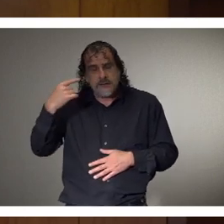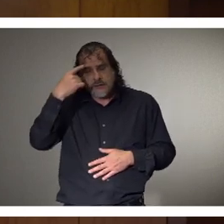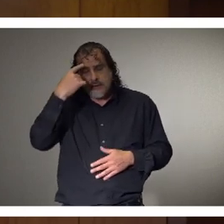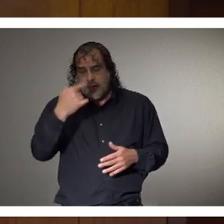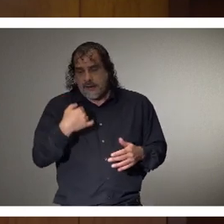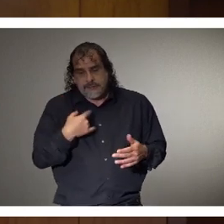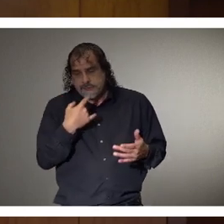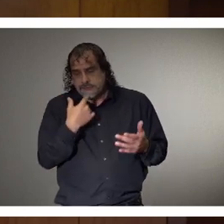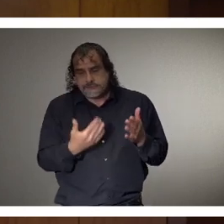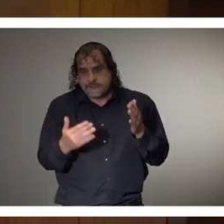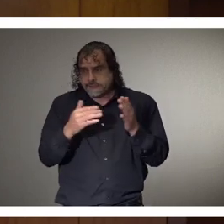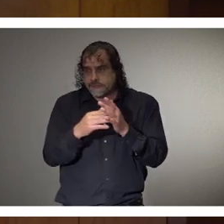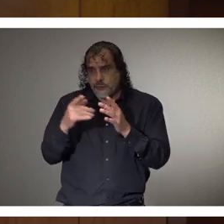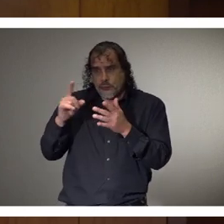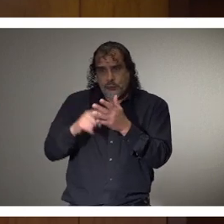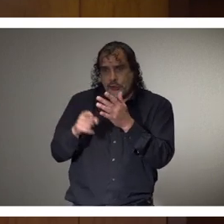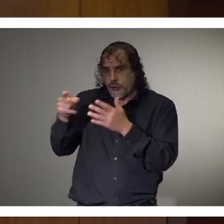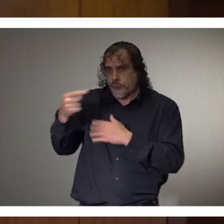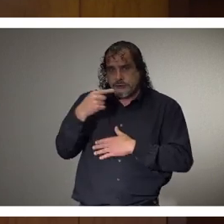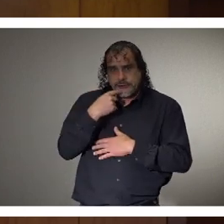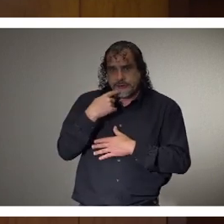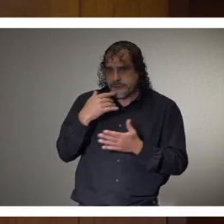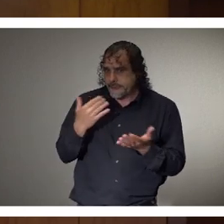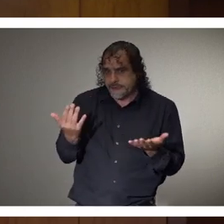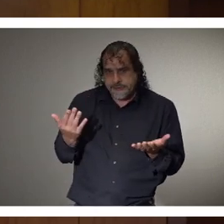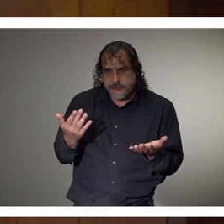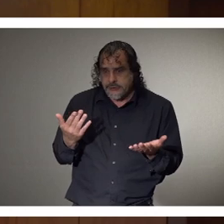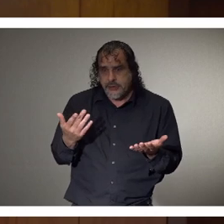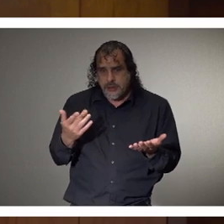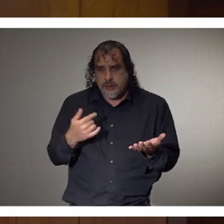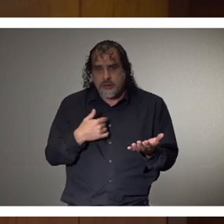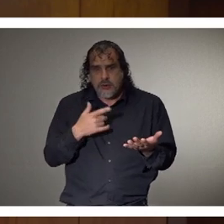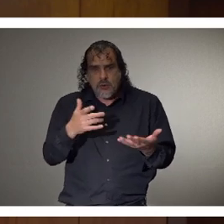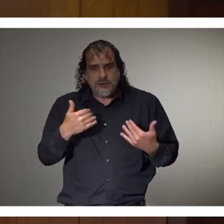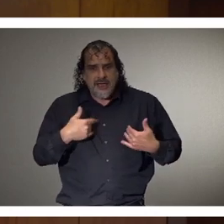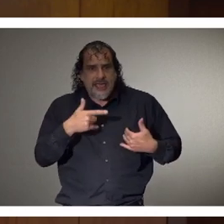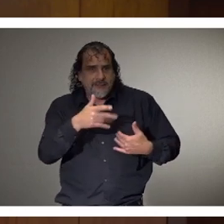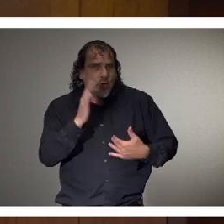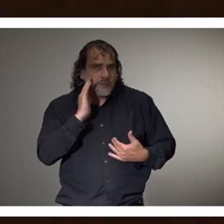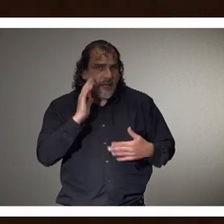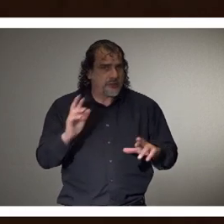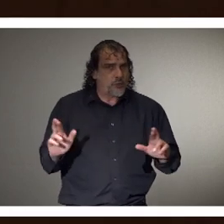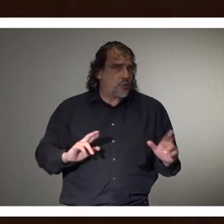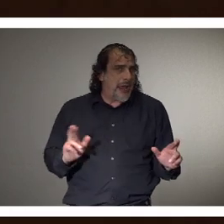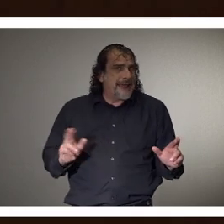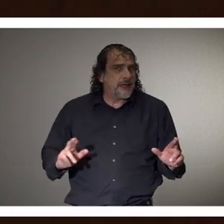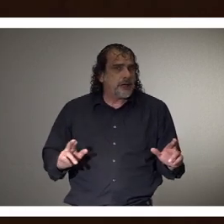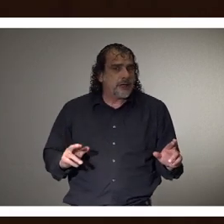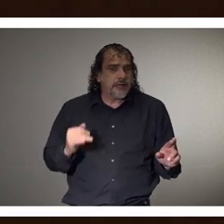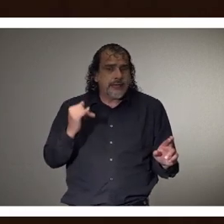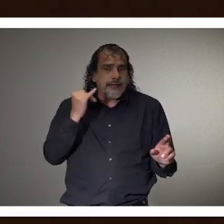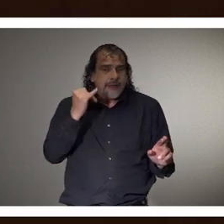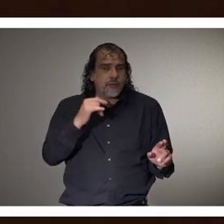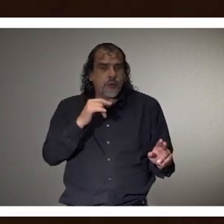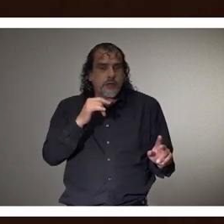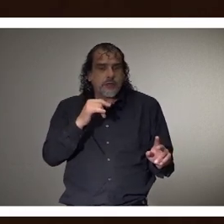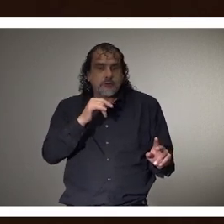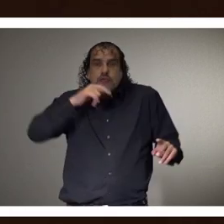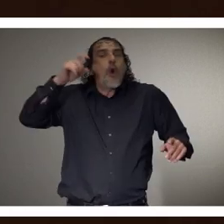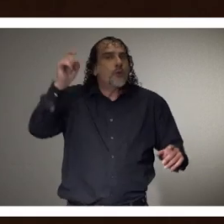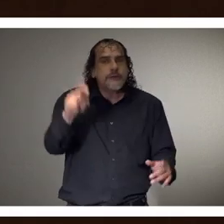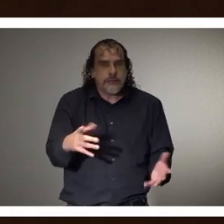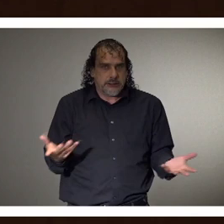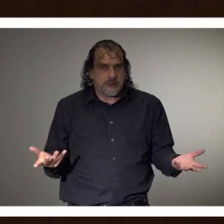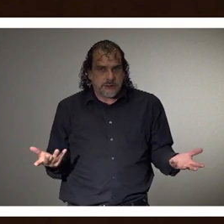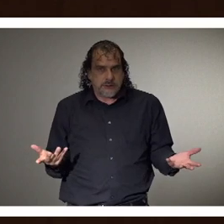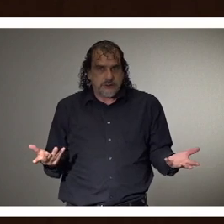what you said is that absolutely we want to have those beds available in the hopes that we do not have to use them. The Governor was